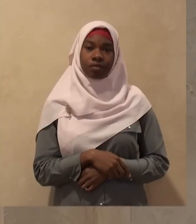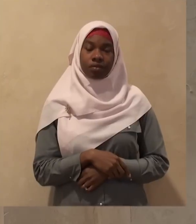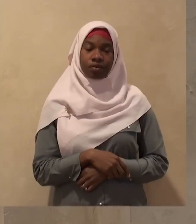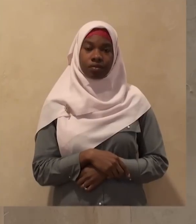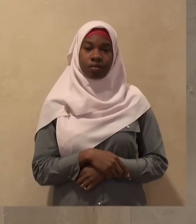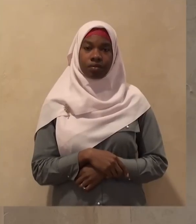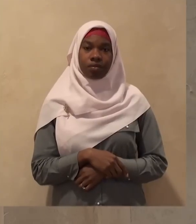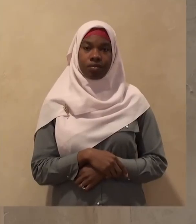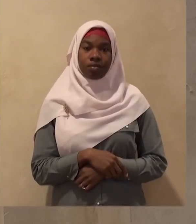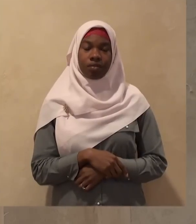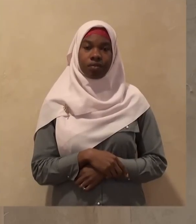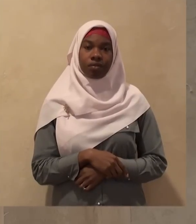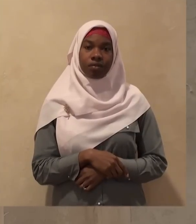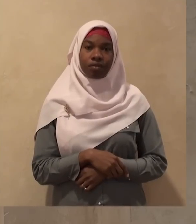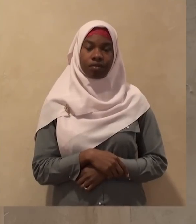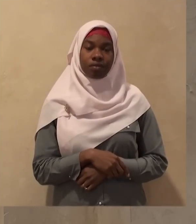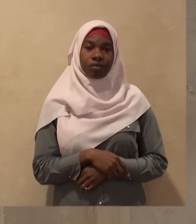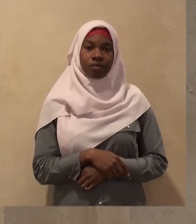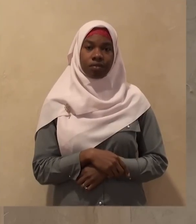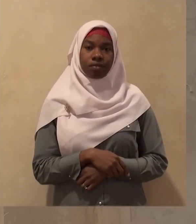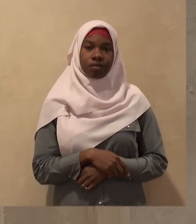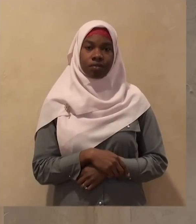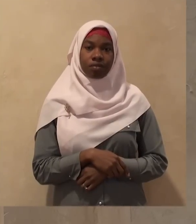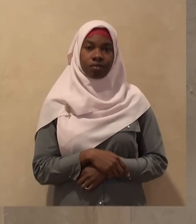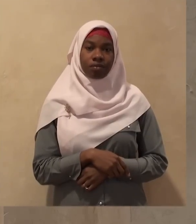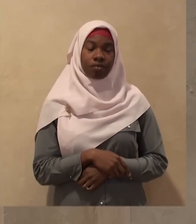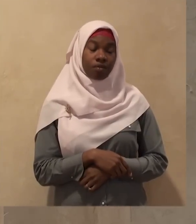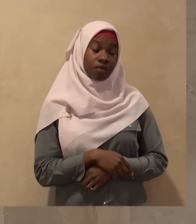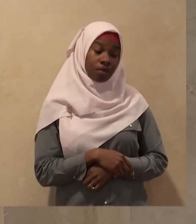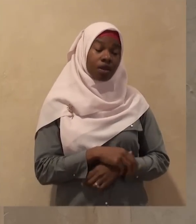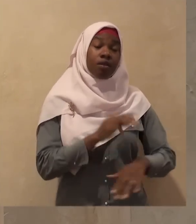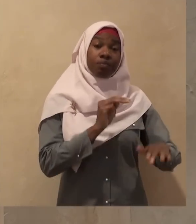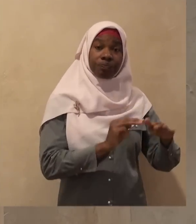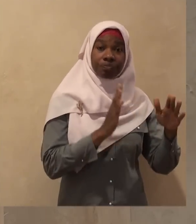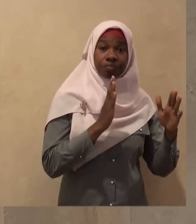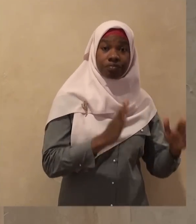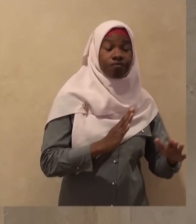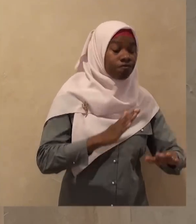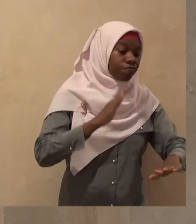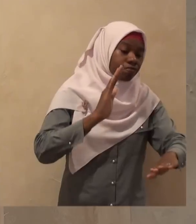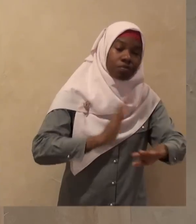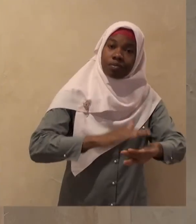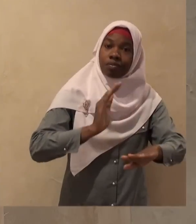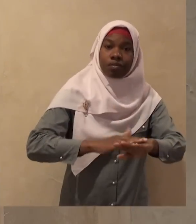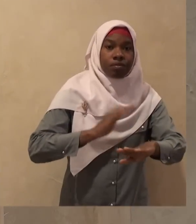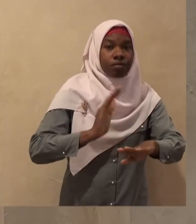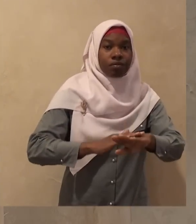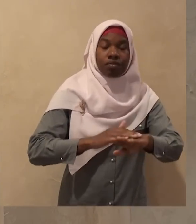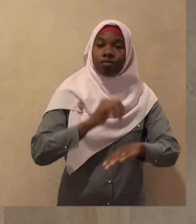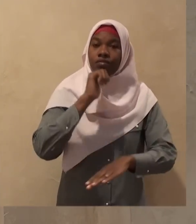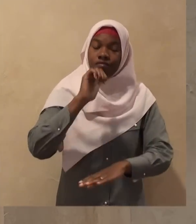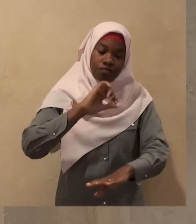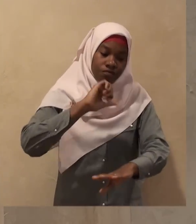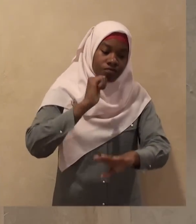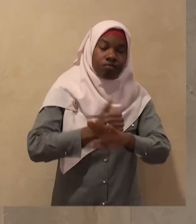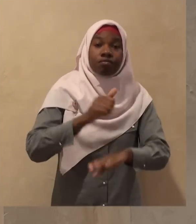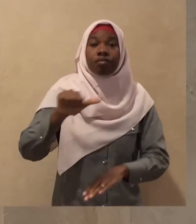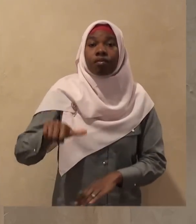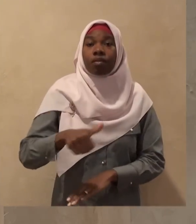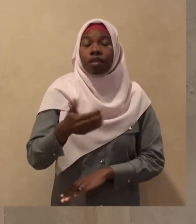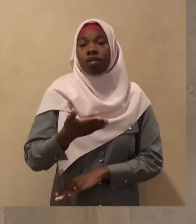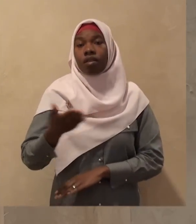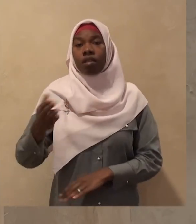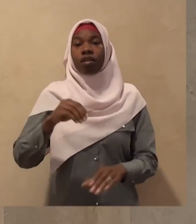given serious warning and severe warning against innovating in the matter of